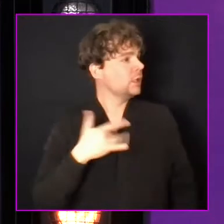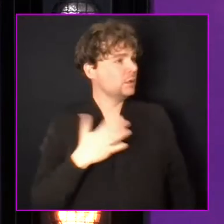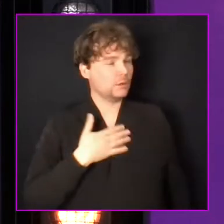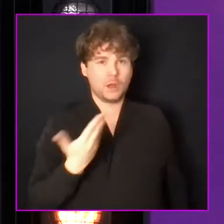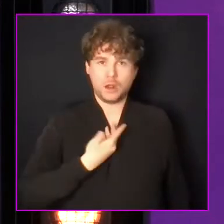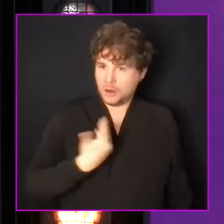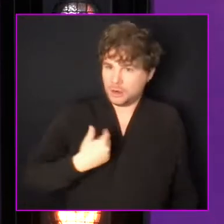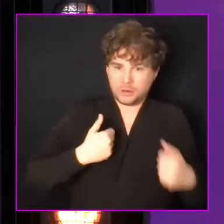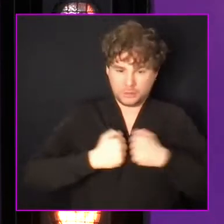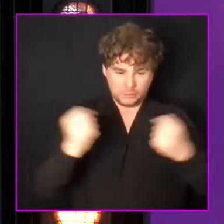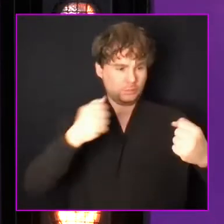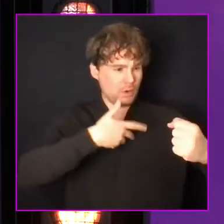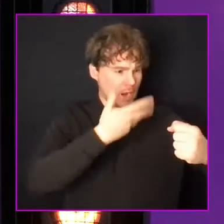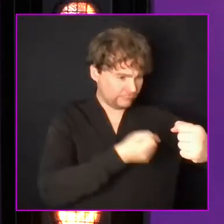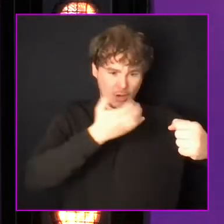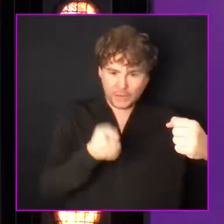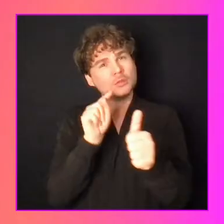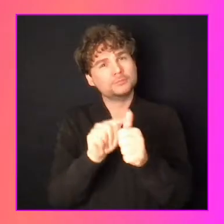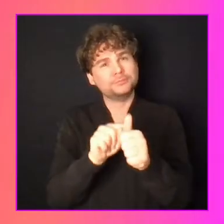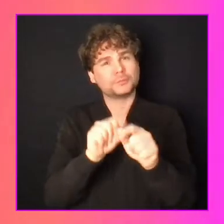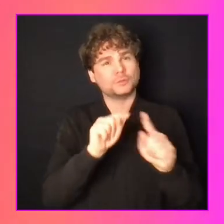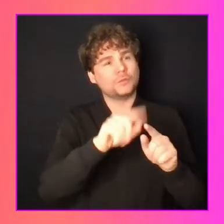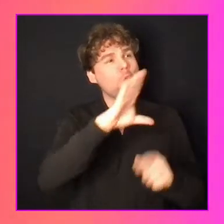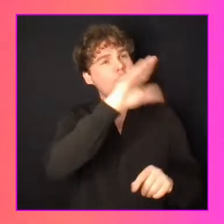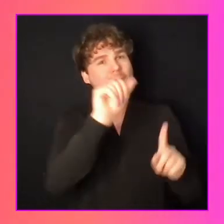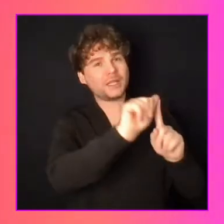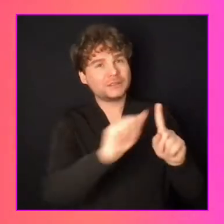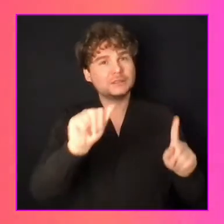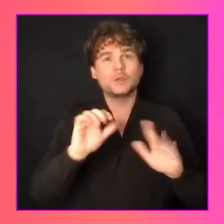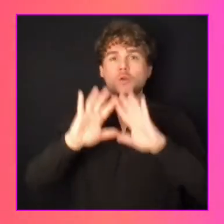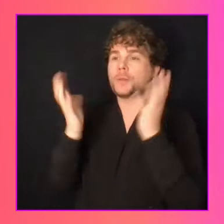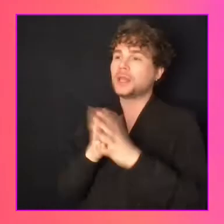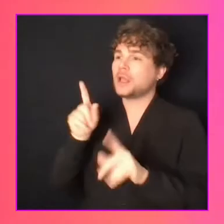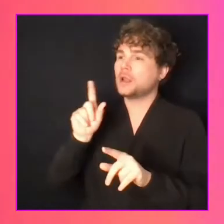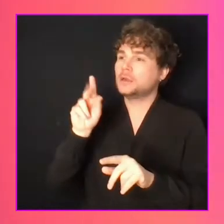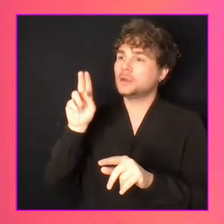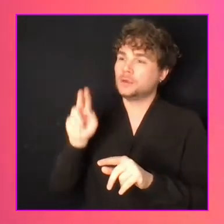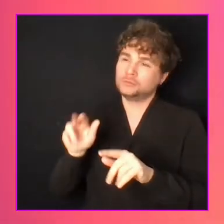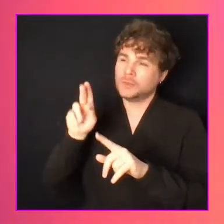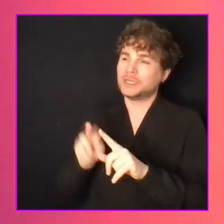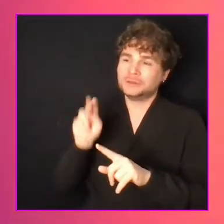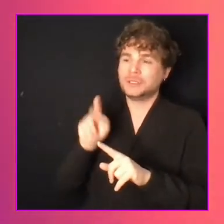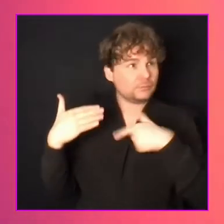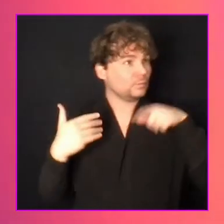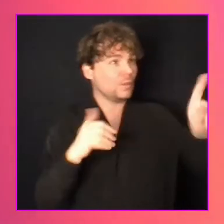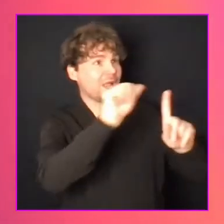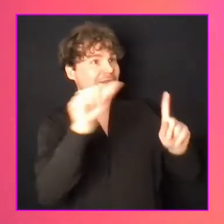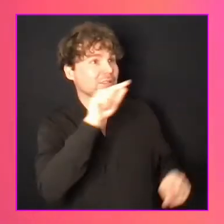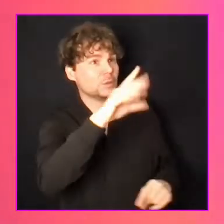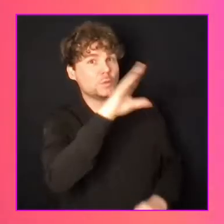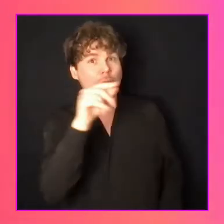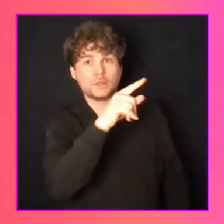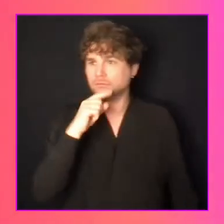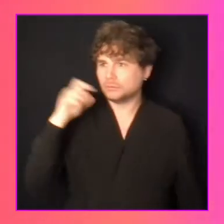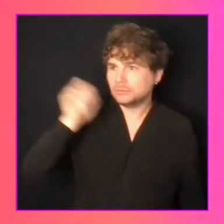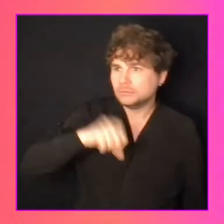say, layers about me were actually being appreciated. Accenture was my first partner five years ago. So my